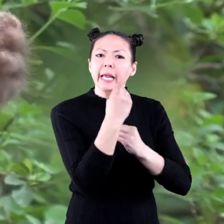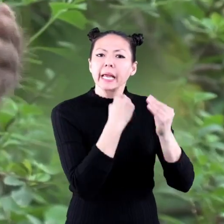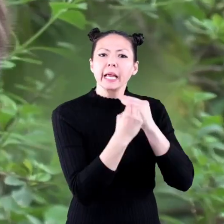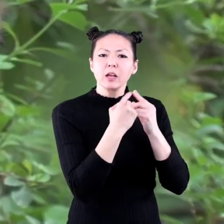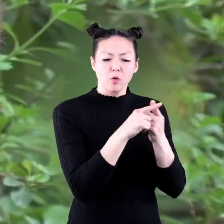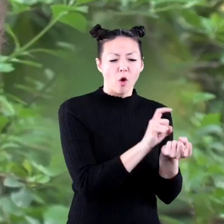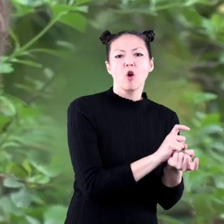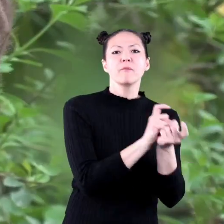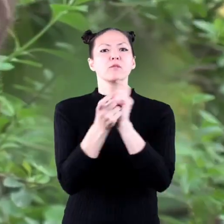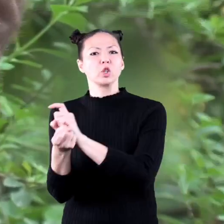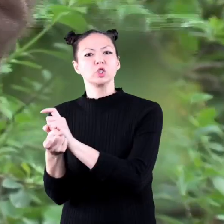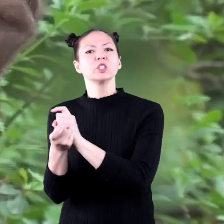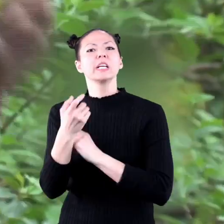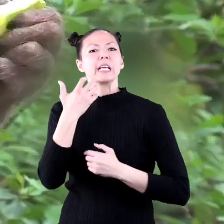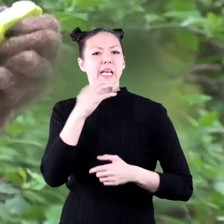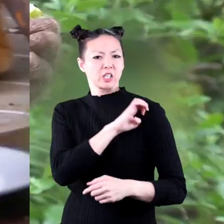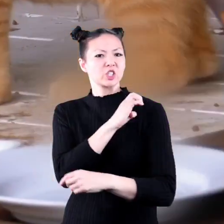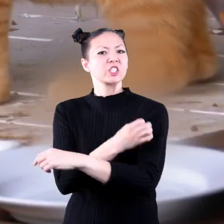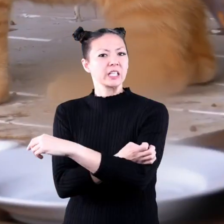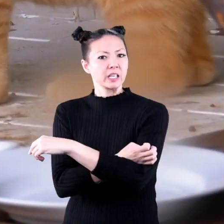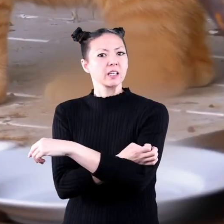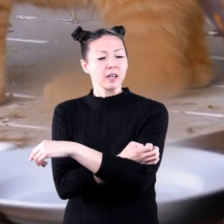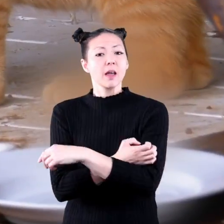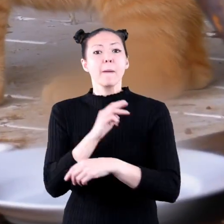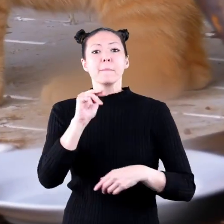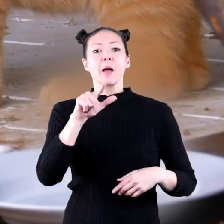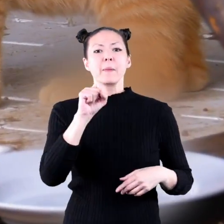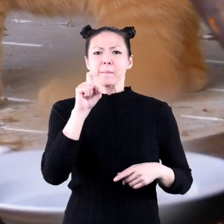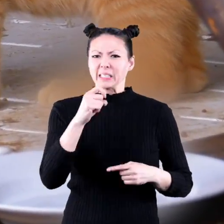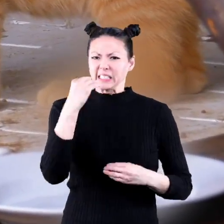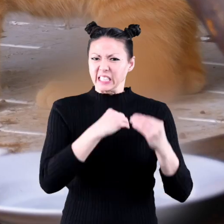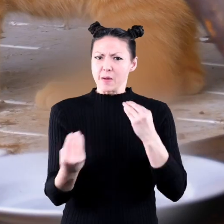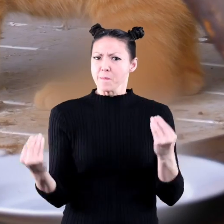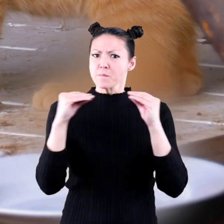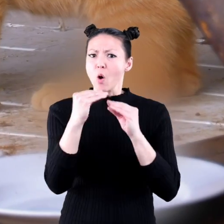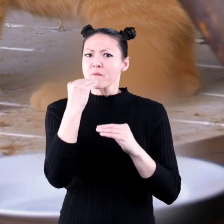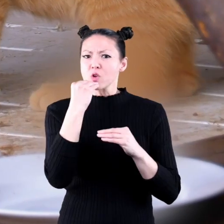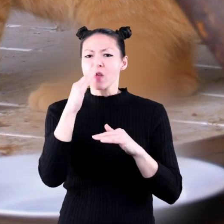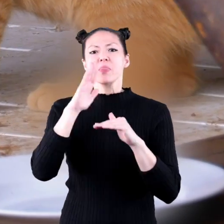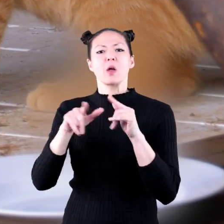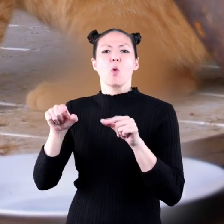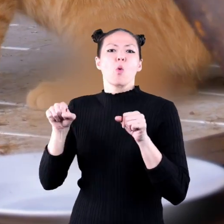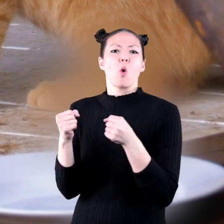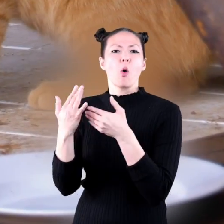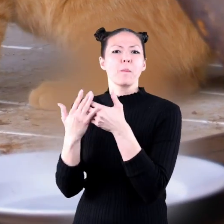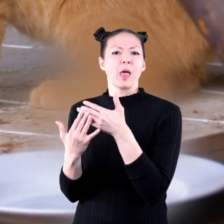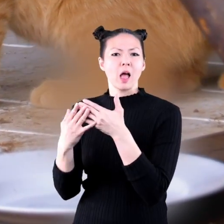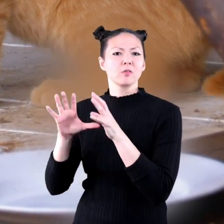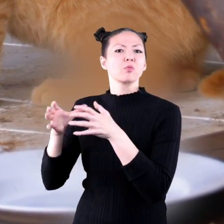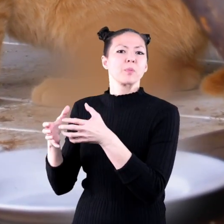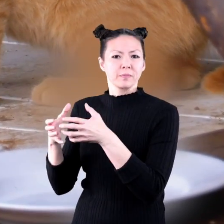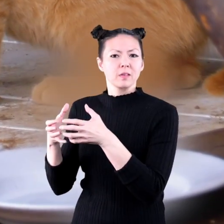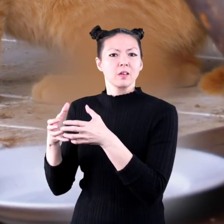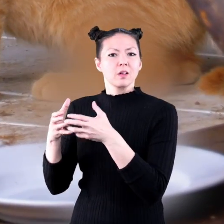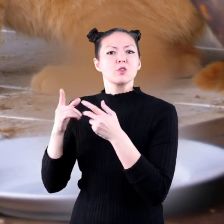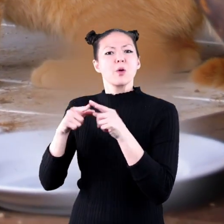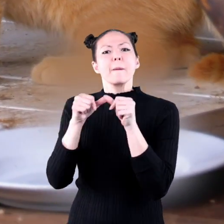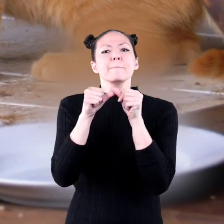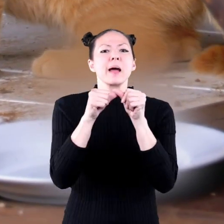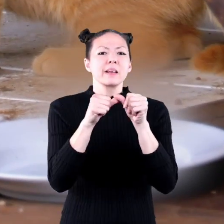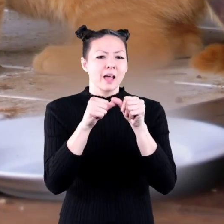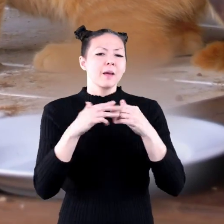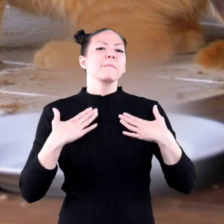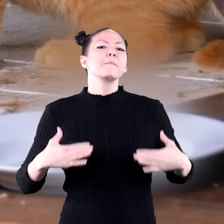converted into energy mammals must eat more food than cold-blooded animals to allow them to maintain a